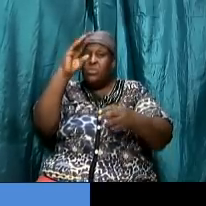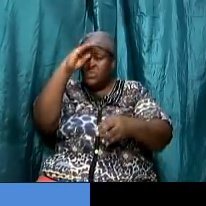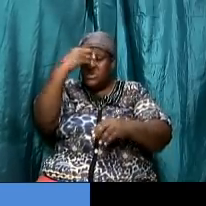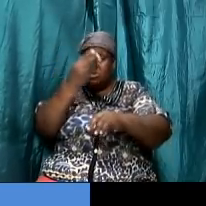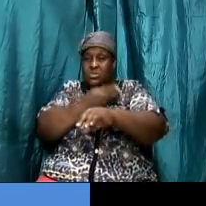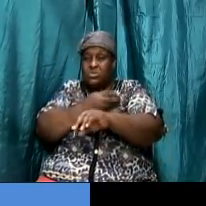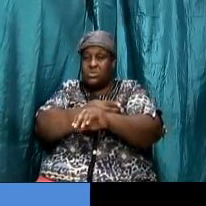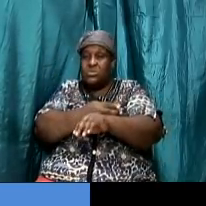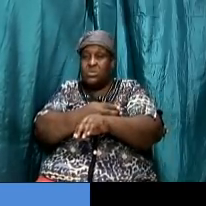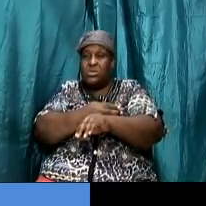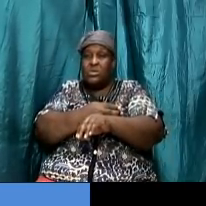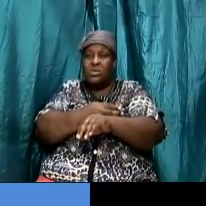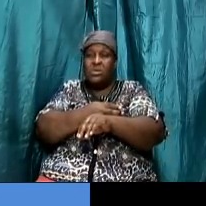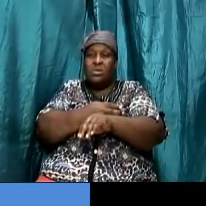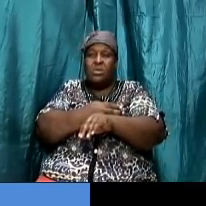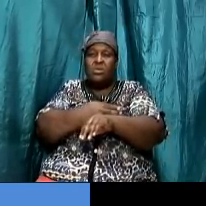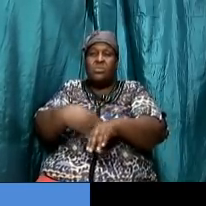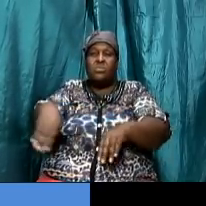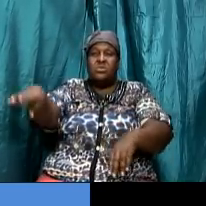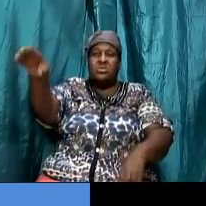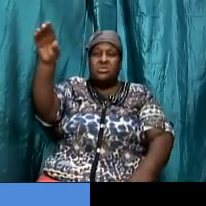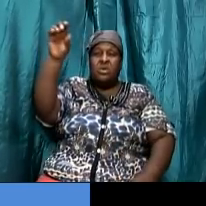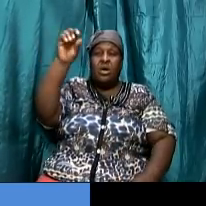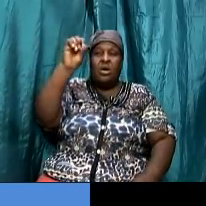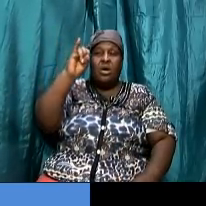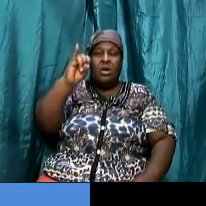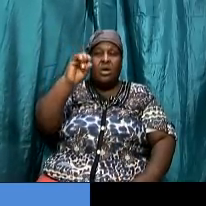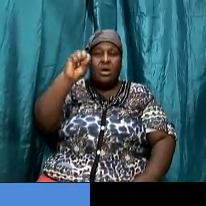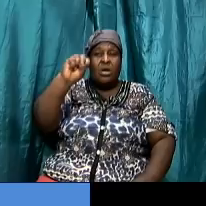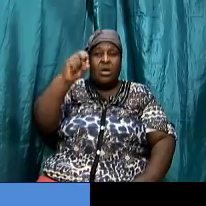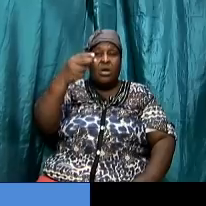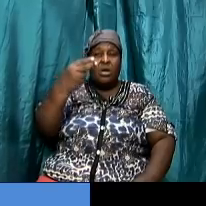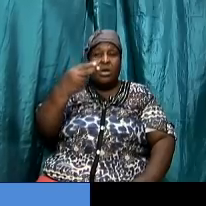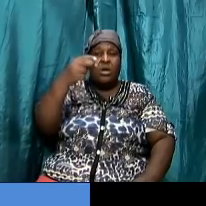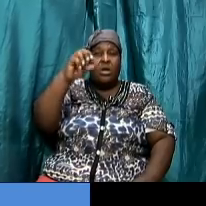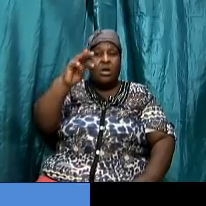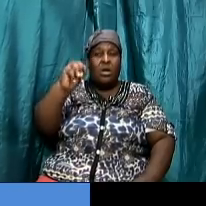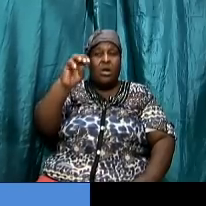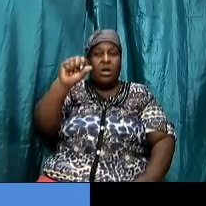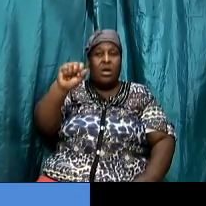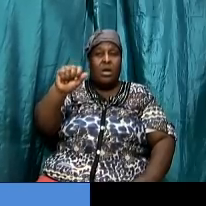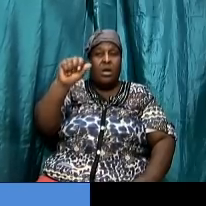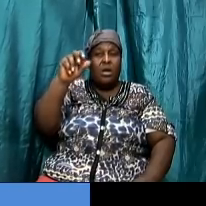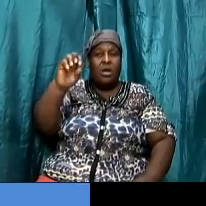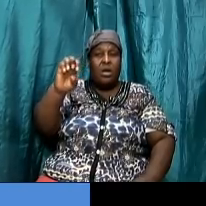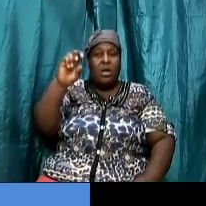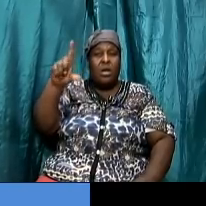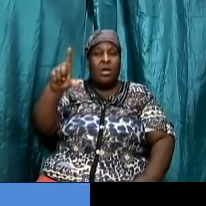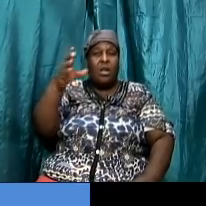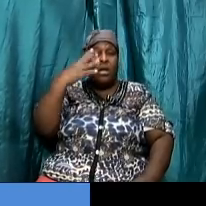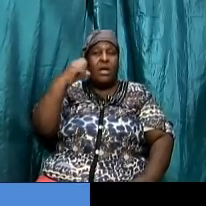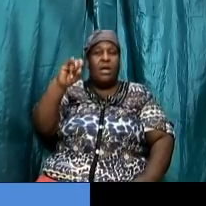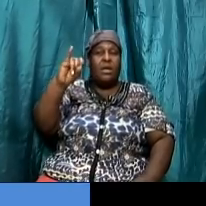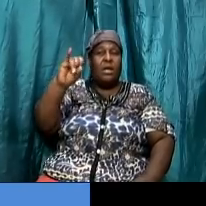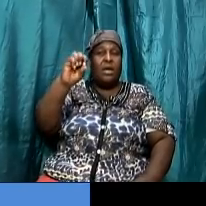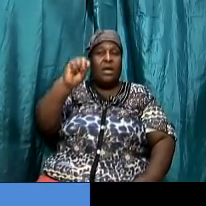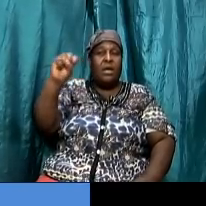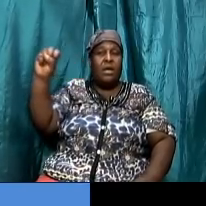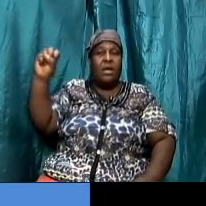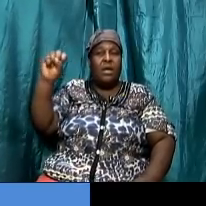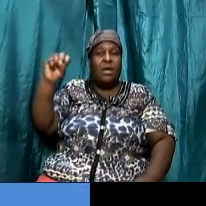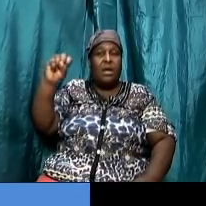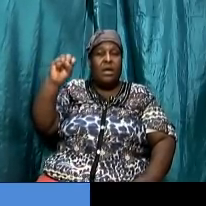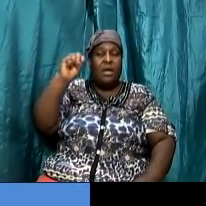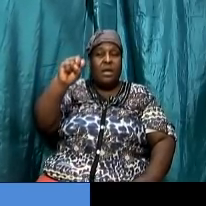ishmael and we saw isaac we saw two mothers were